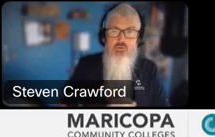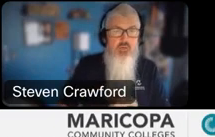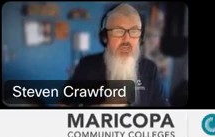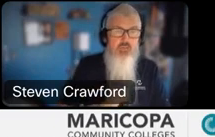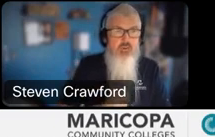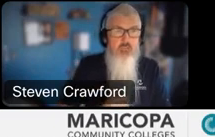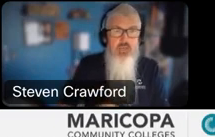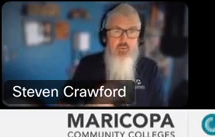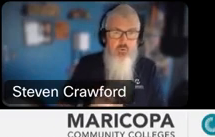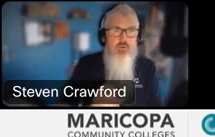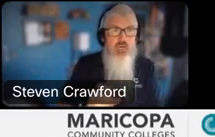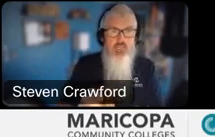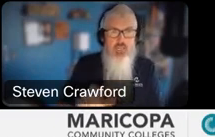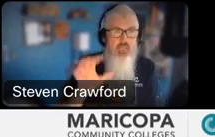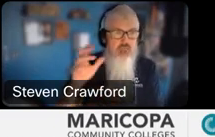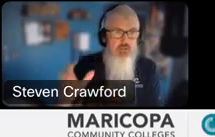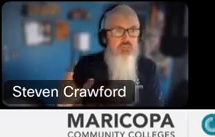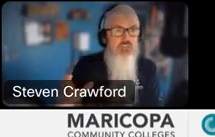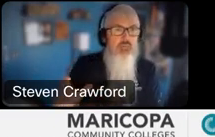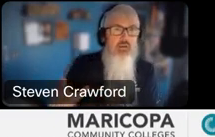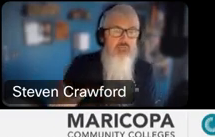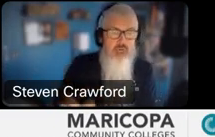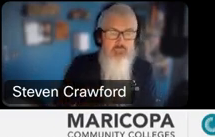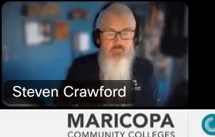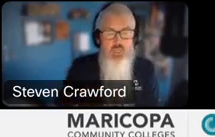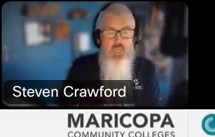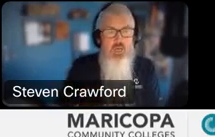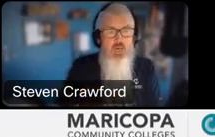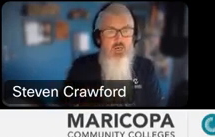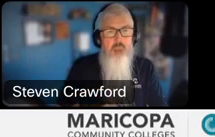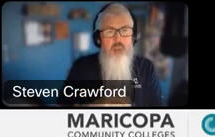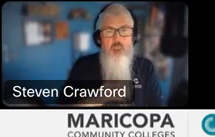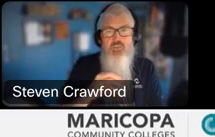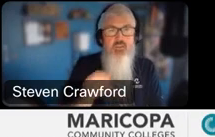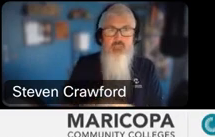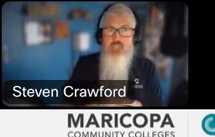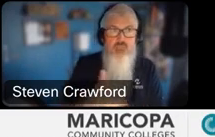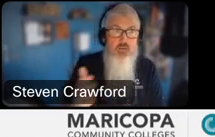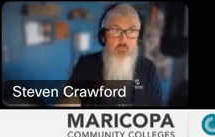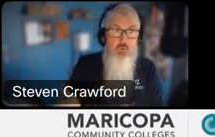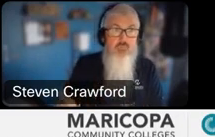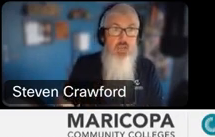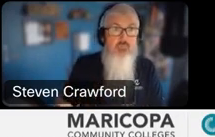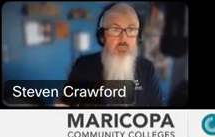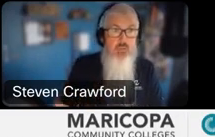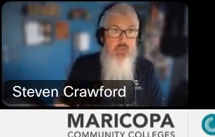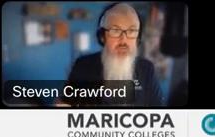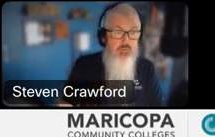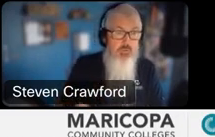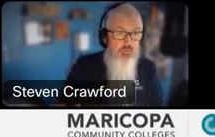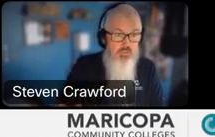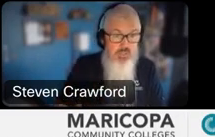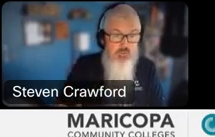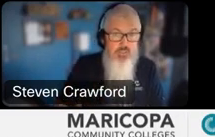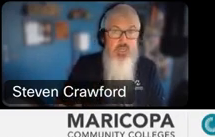either a lavalier mic, or they're at a regular stick microphone. Um, we think that's very important for having panels with